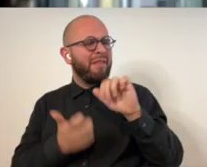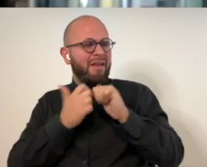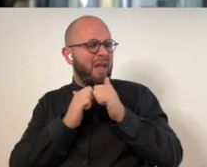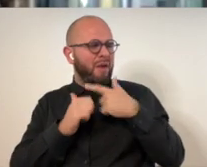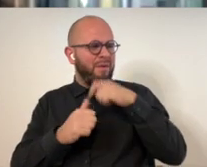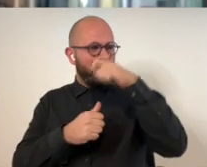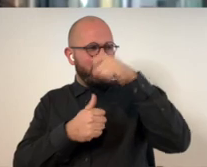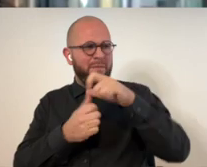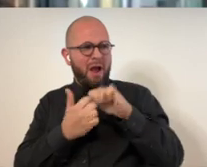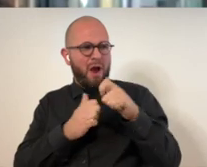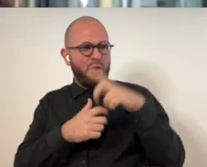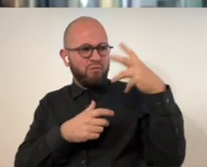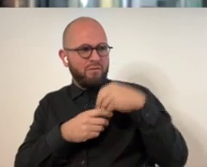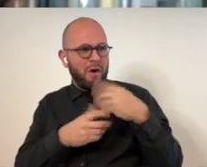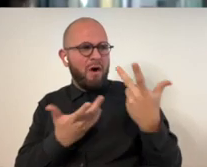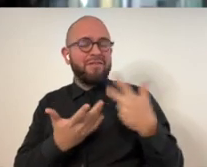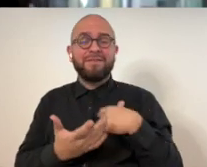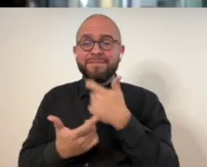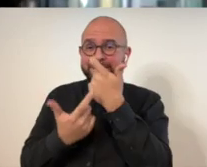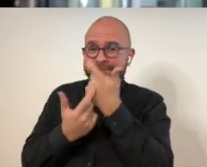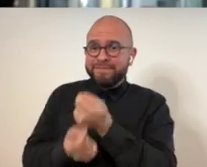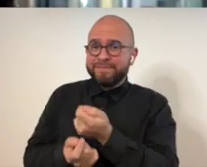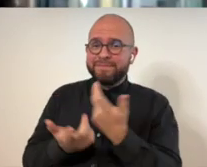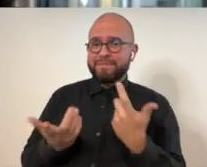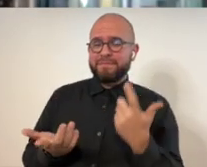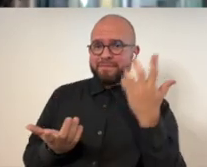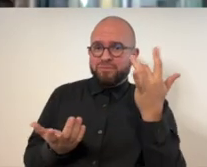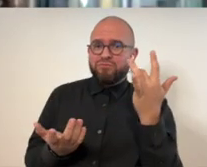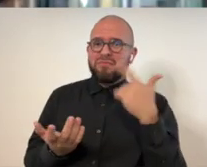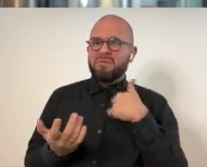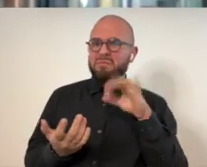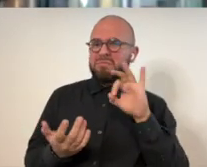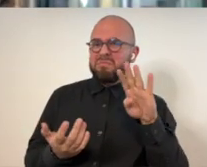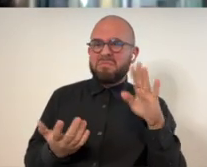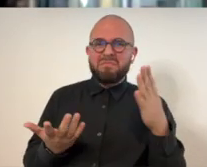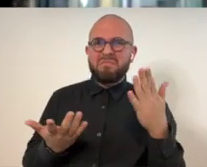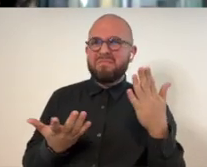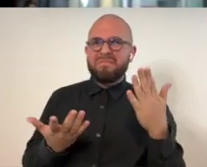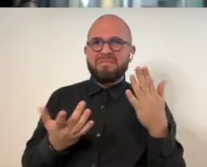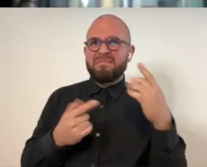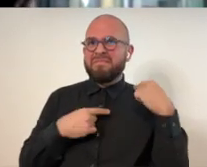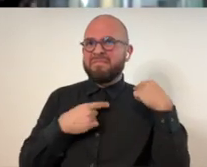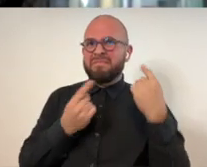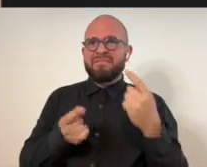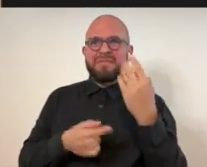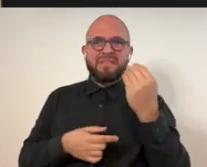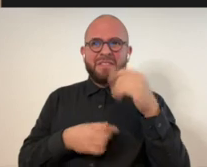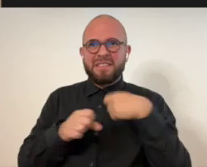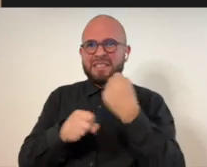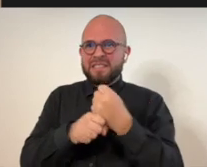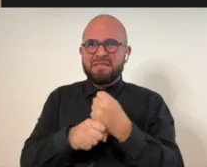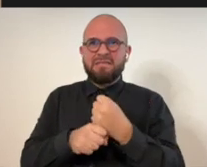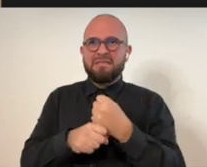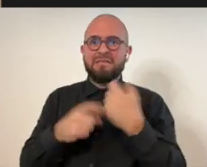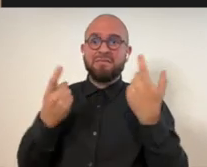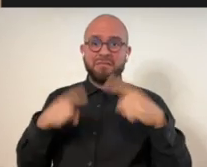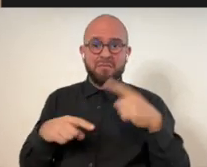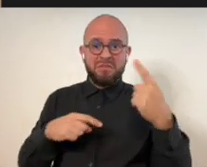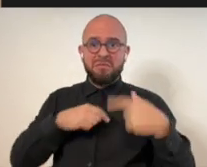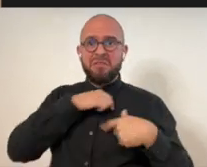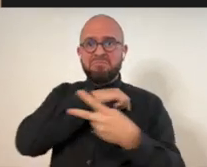What got you involved with Opulent Mobility? I don't remember how you found out about this. Well, it's interesting because